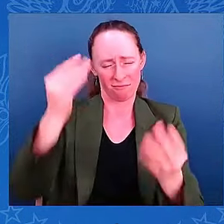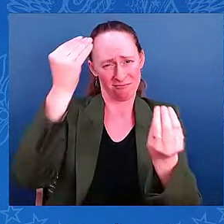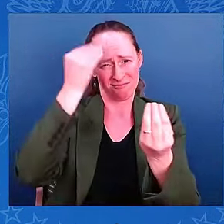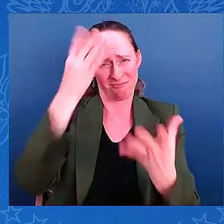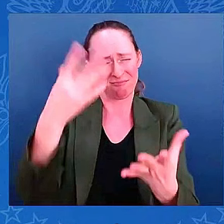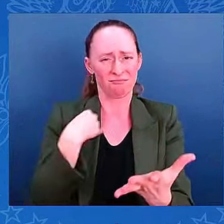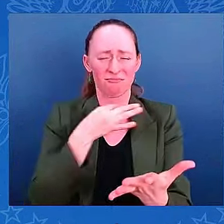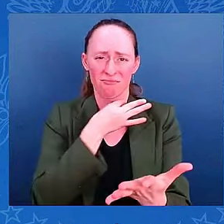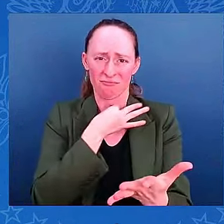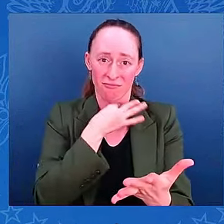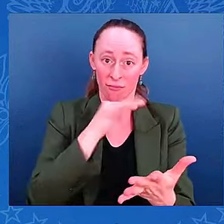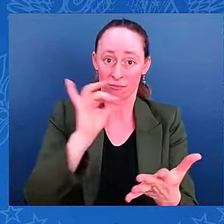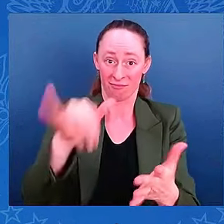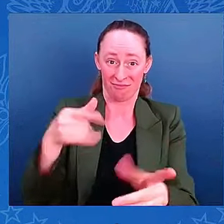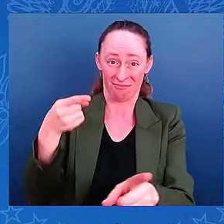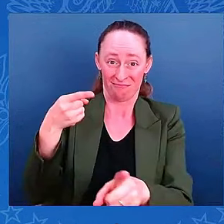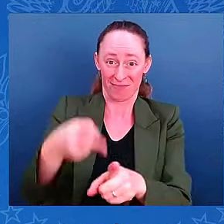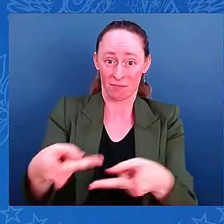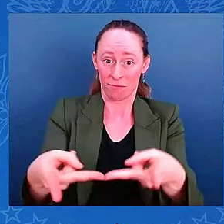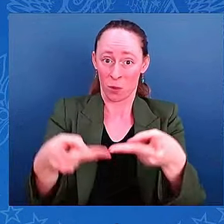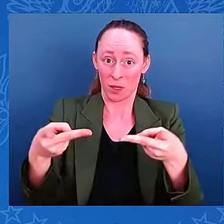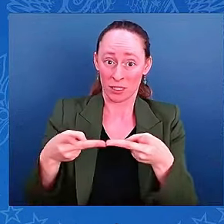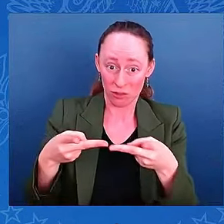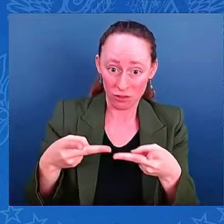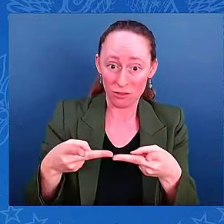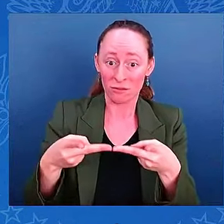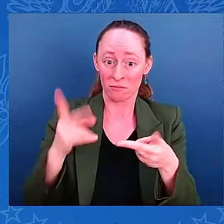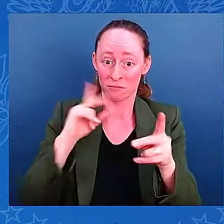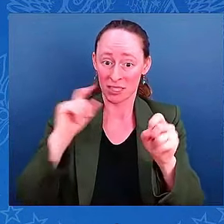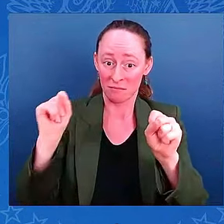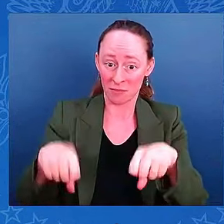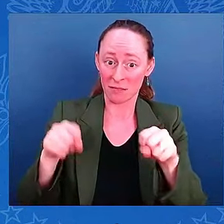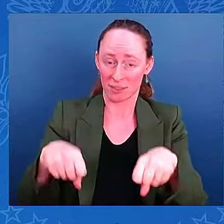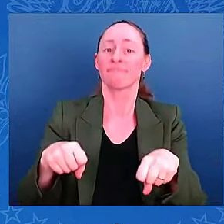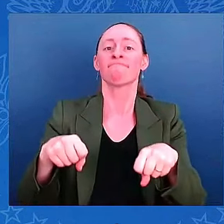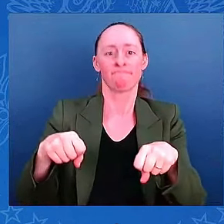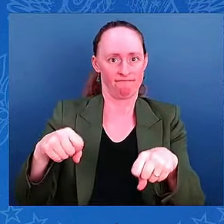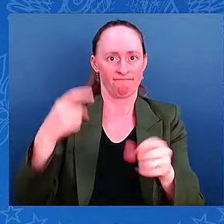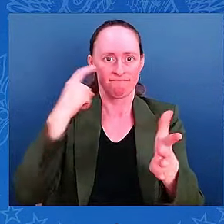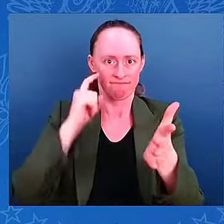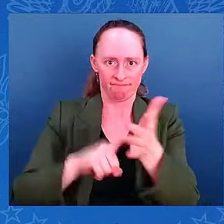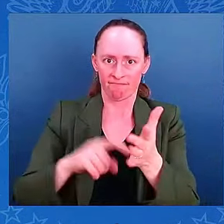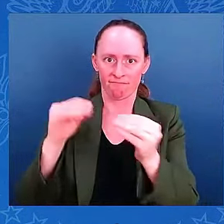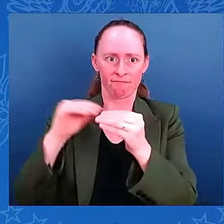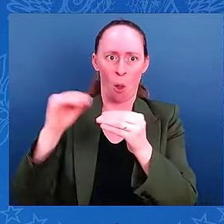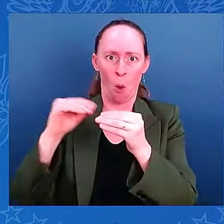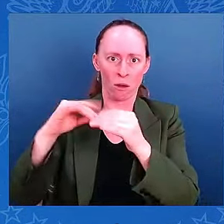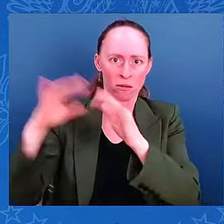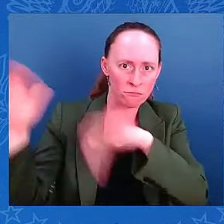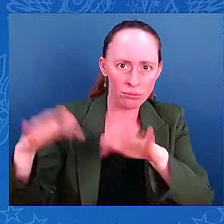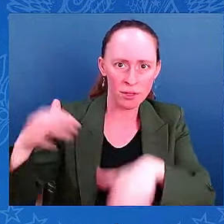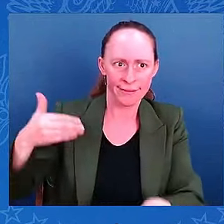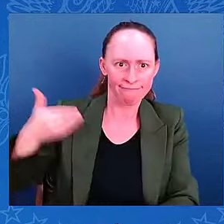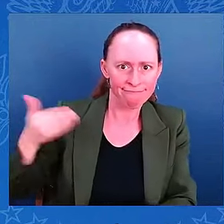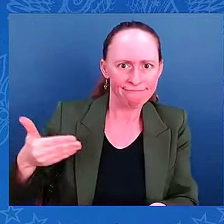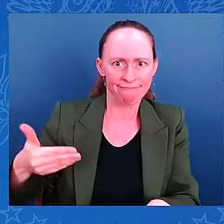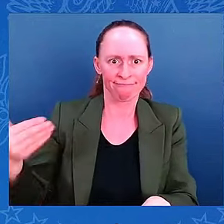surge in Florida? I mean, because that's pretty consequential, right? The surge? I mean, that's what you're focusing on?